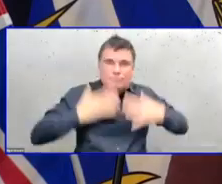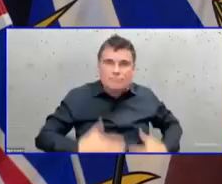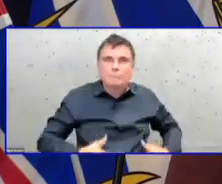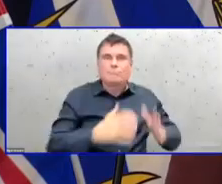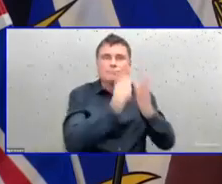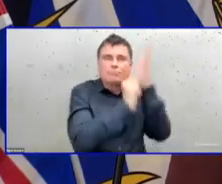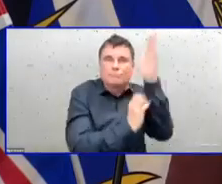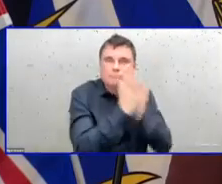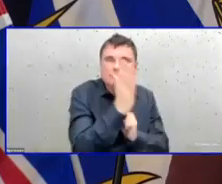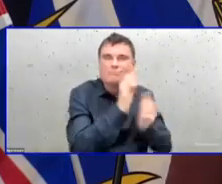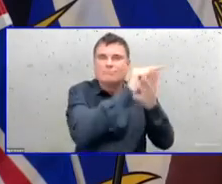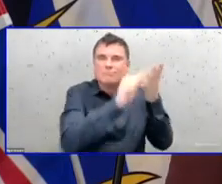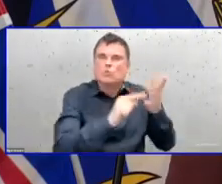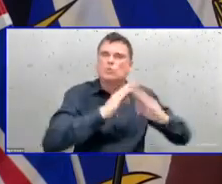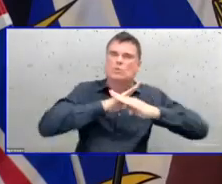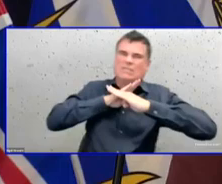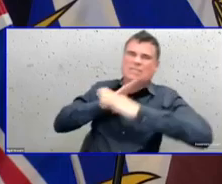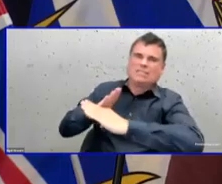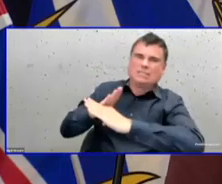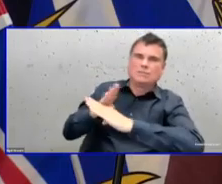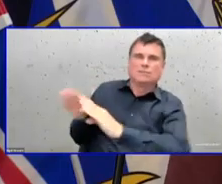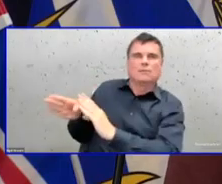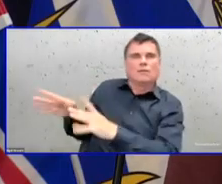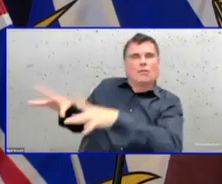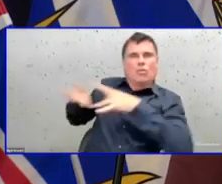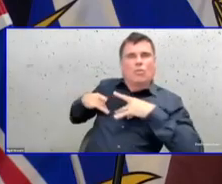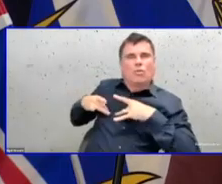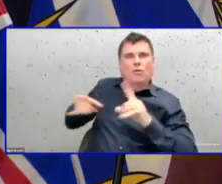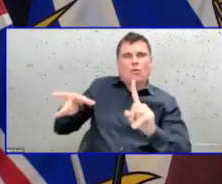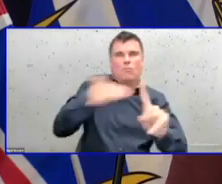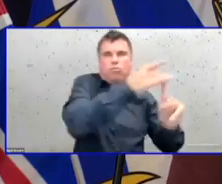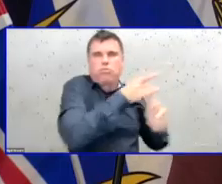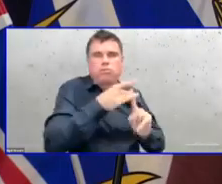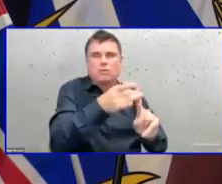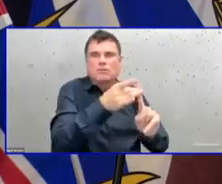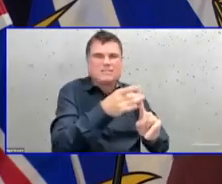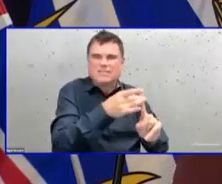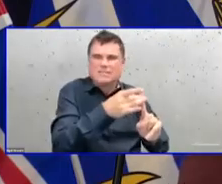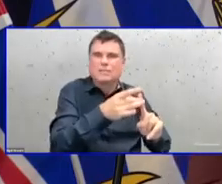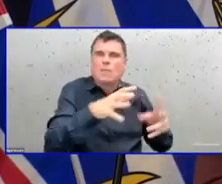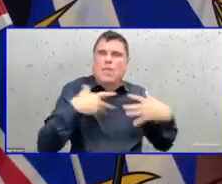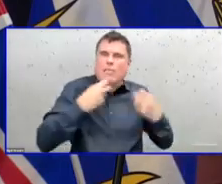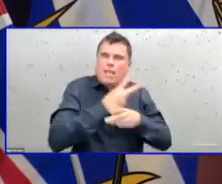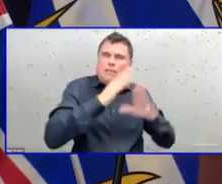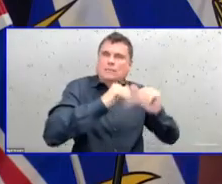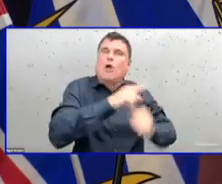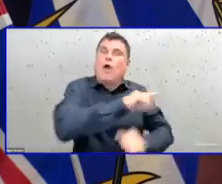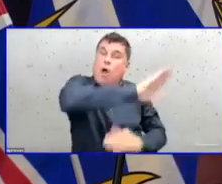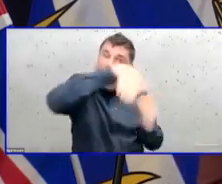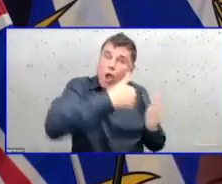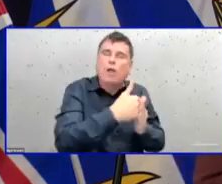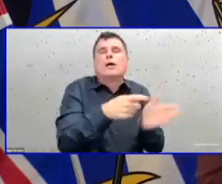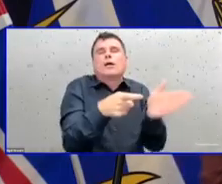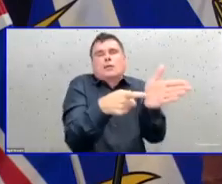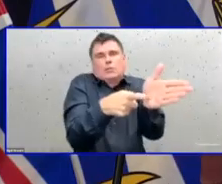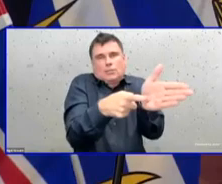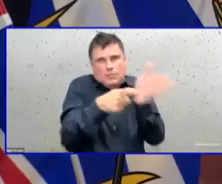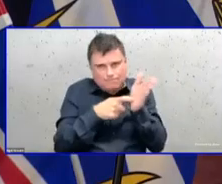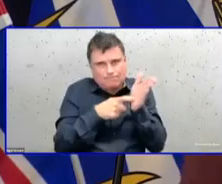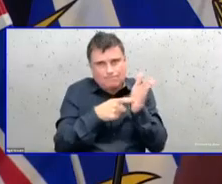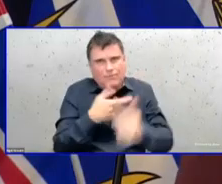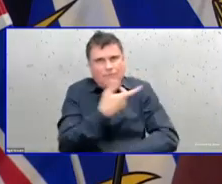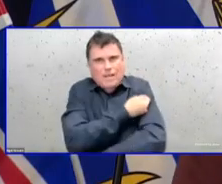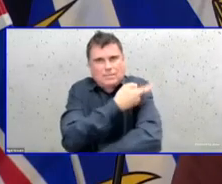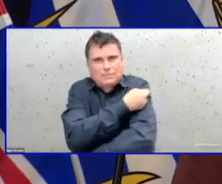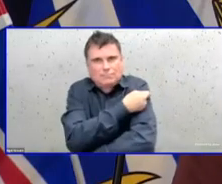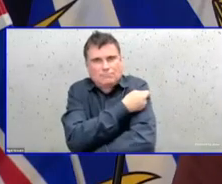are immunized. Because the risk of introducing the virus into both the workplace and those we